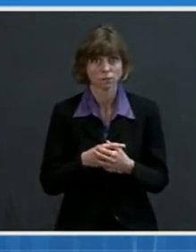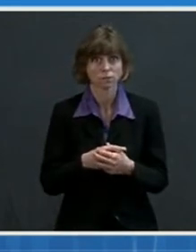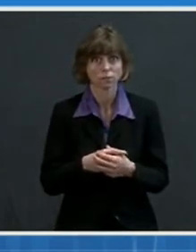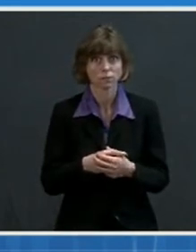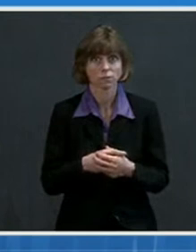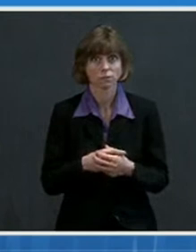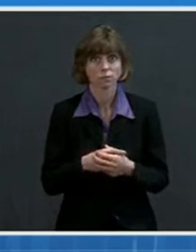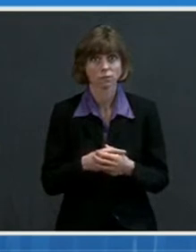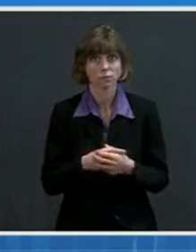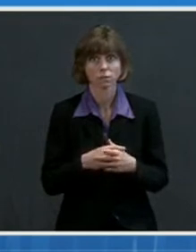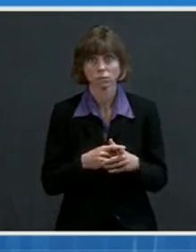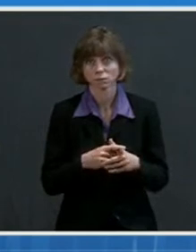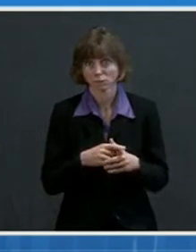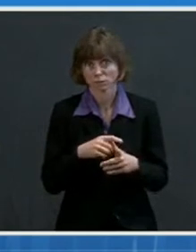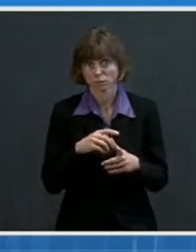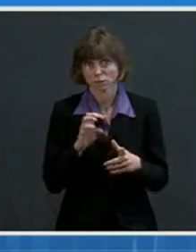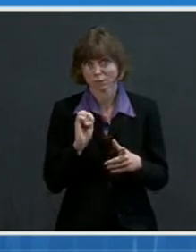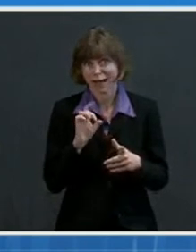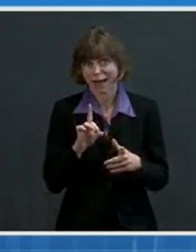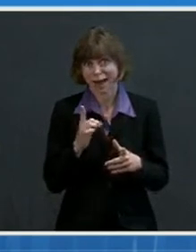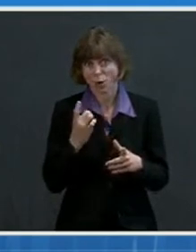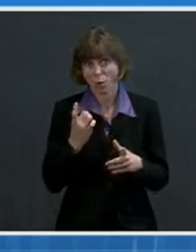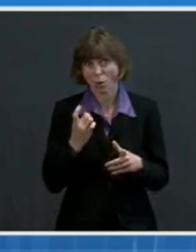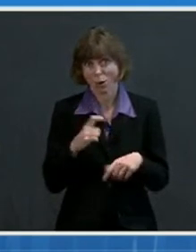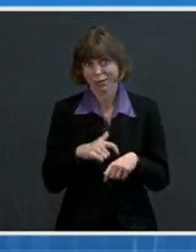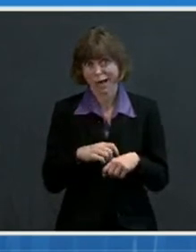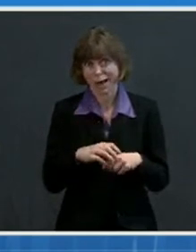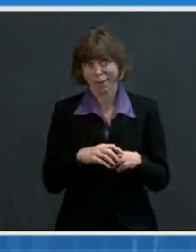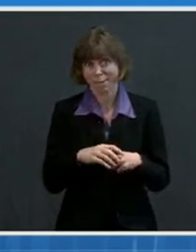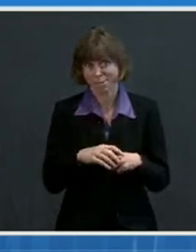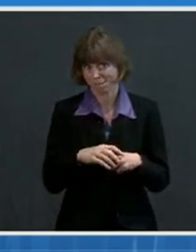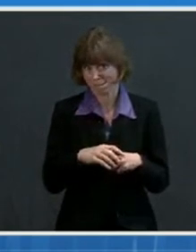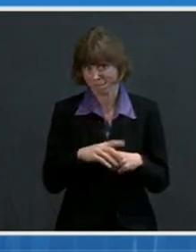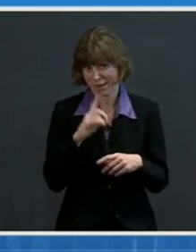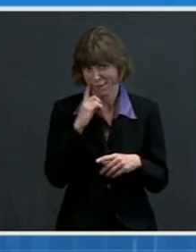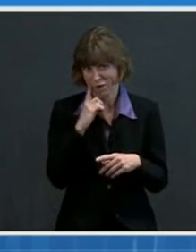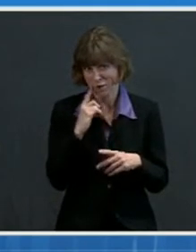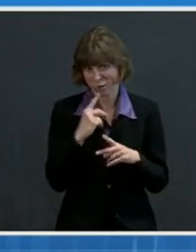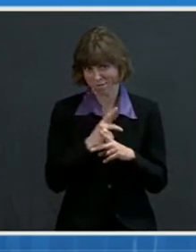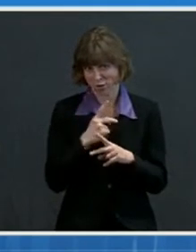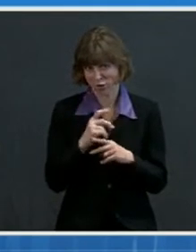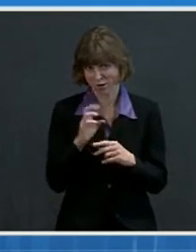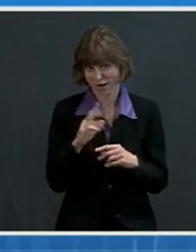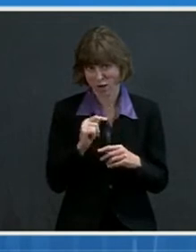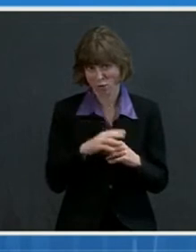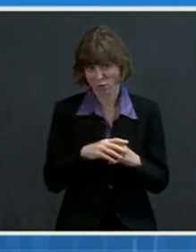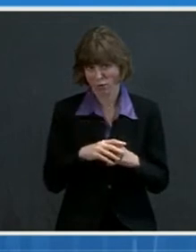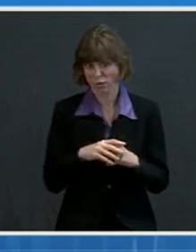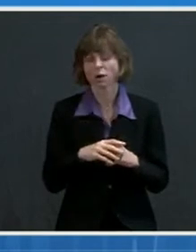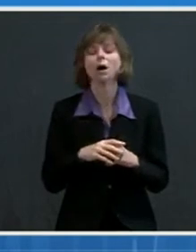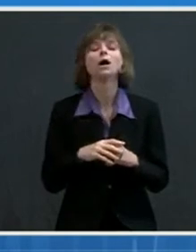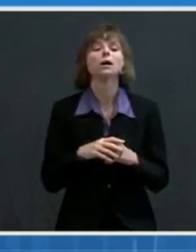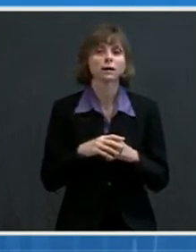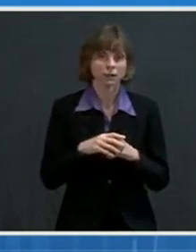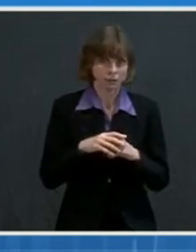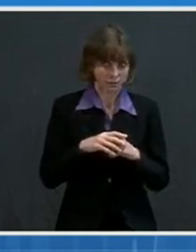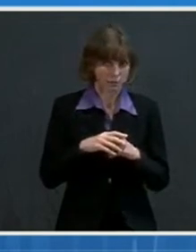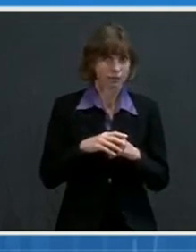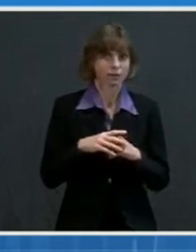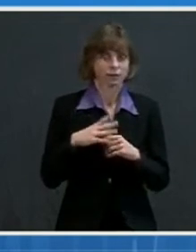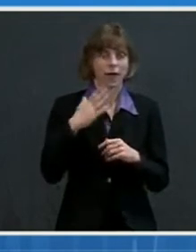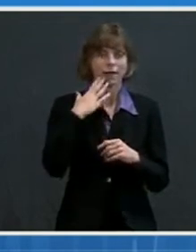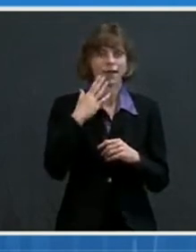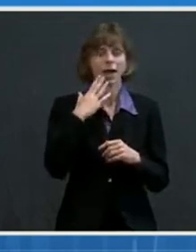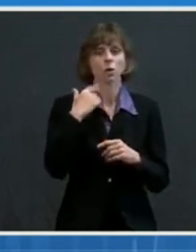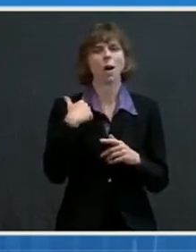All I'm going to try Ed one more time. I think he figured it out. I did. Thank you. Um, and let me